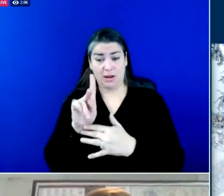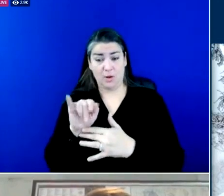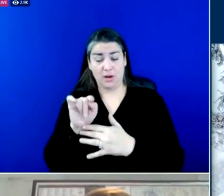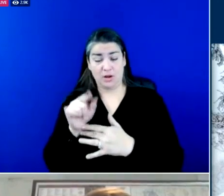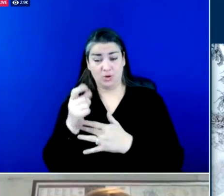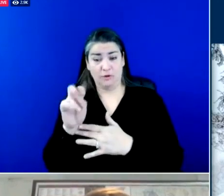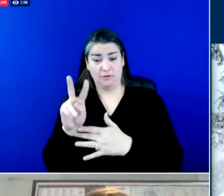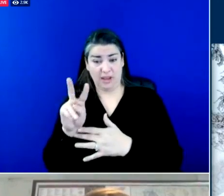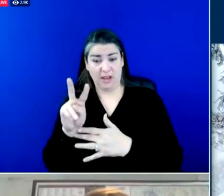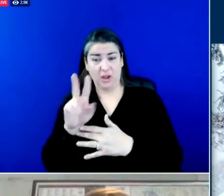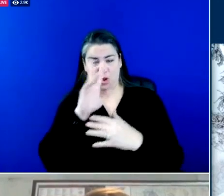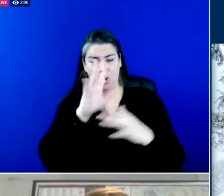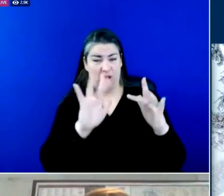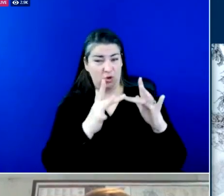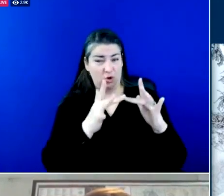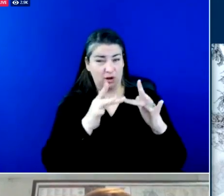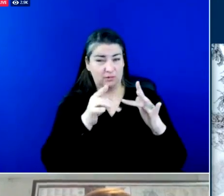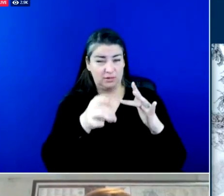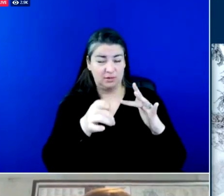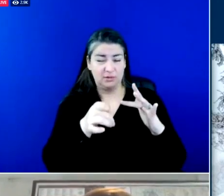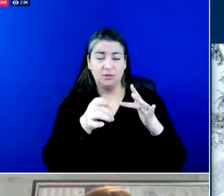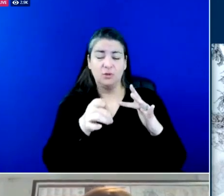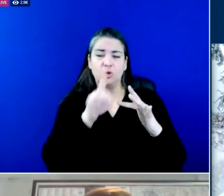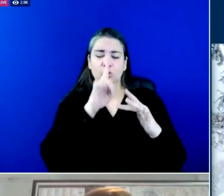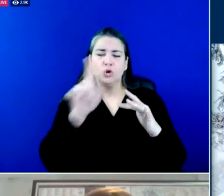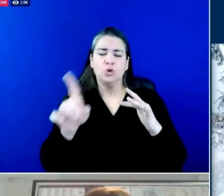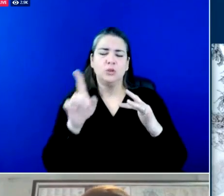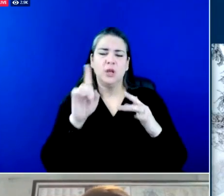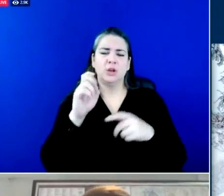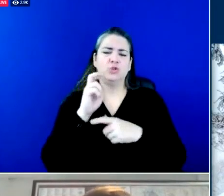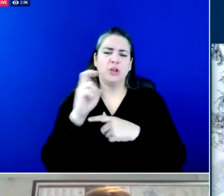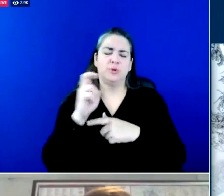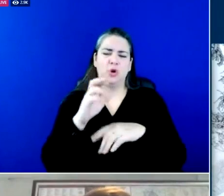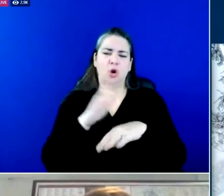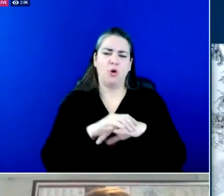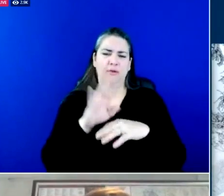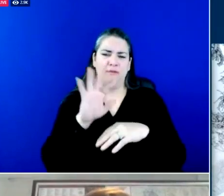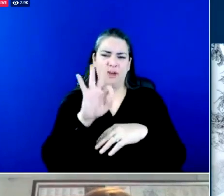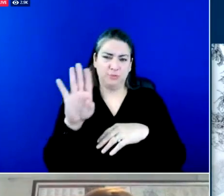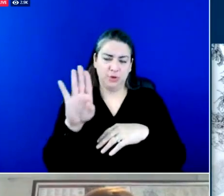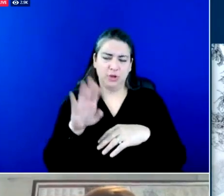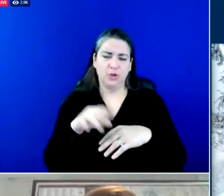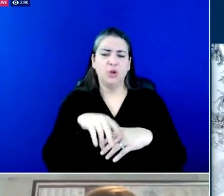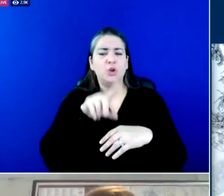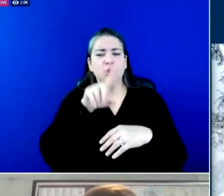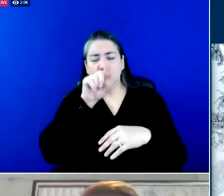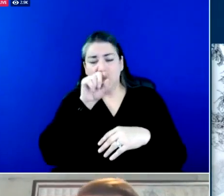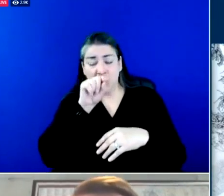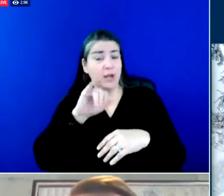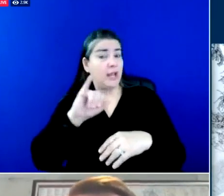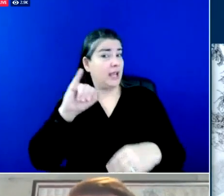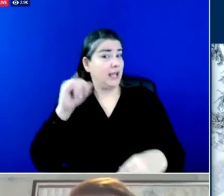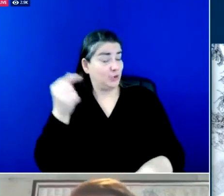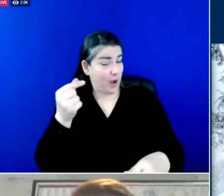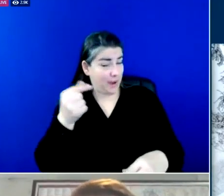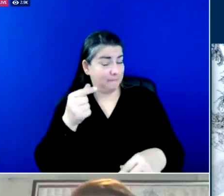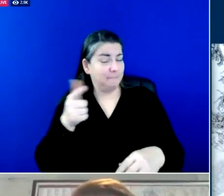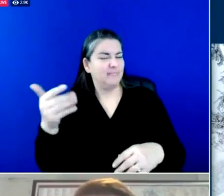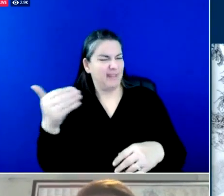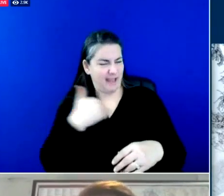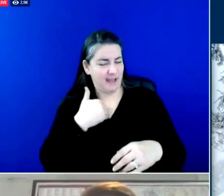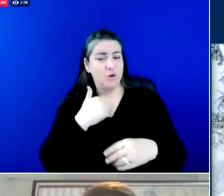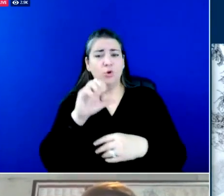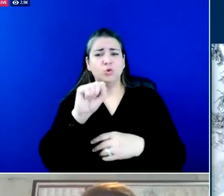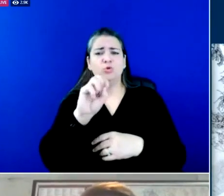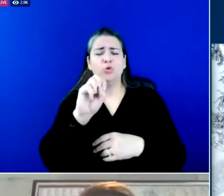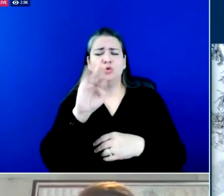and you can also follow the transportation cabinet on facebook twitter and instagram you'll find links to our social media accounts